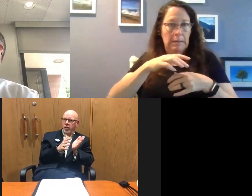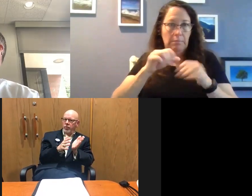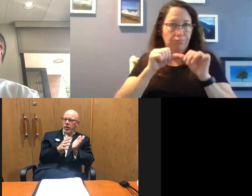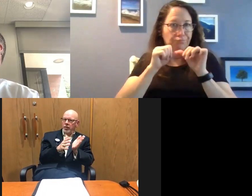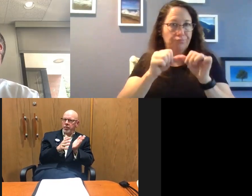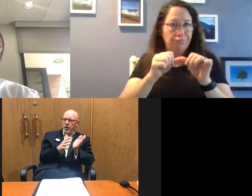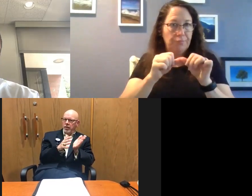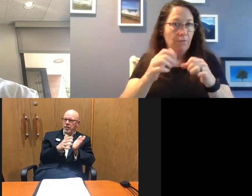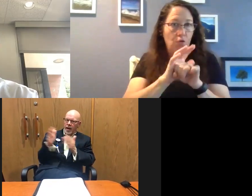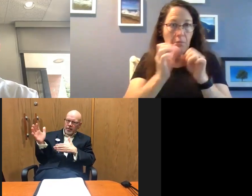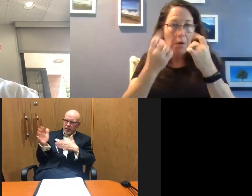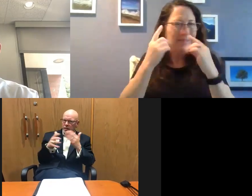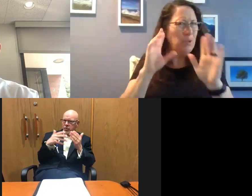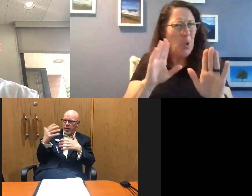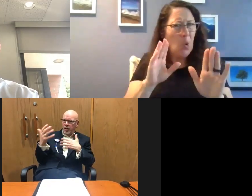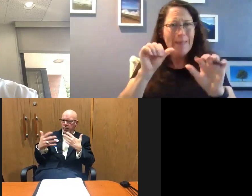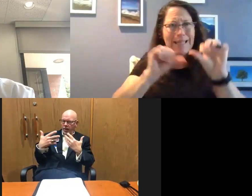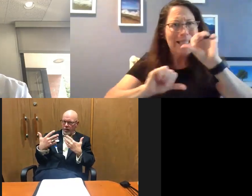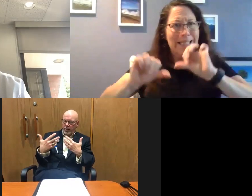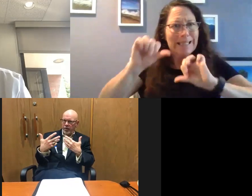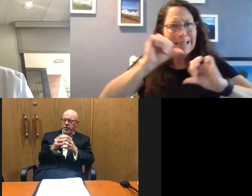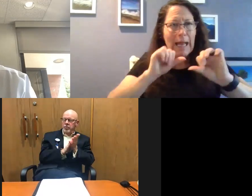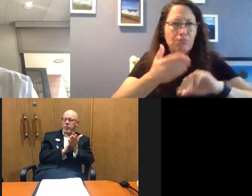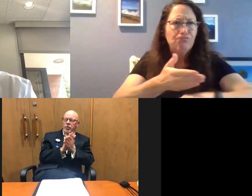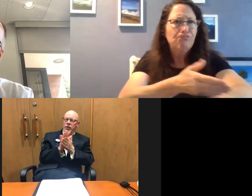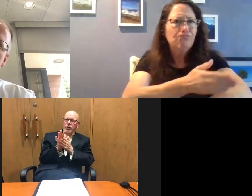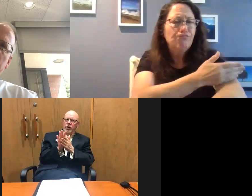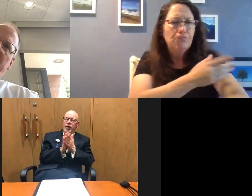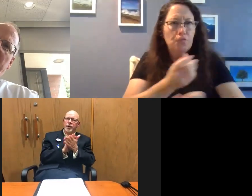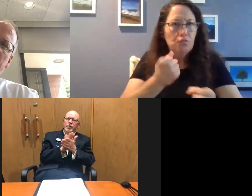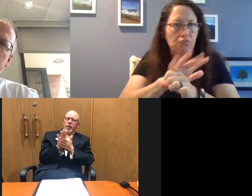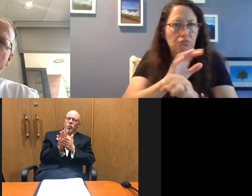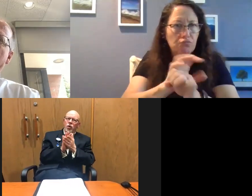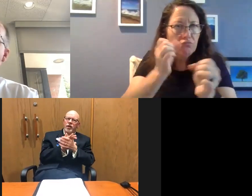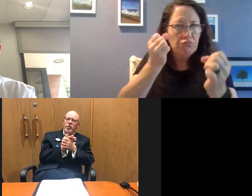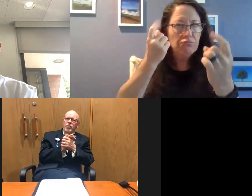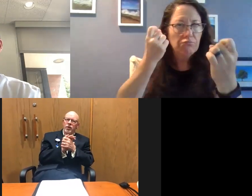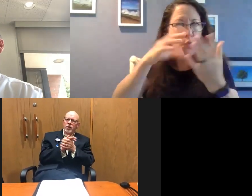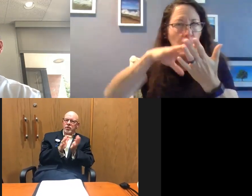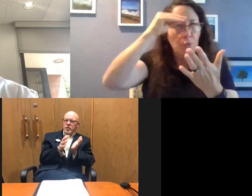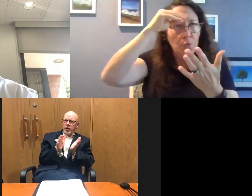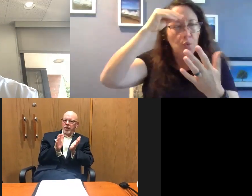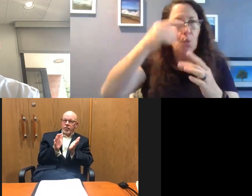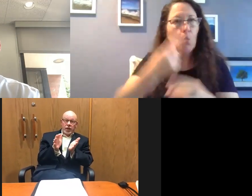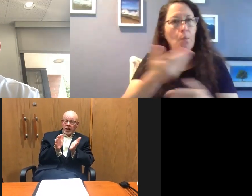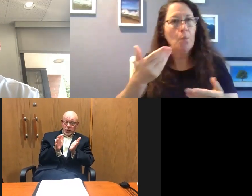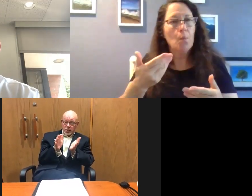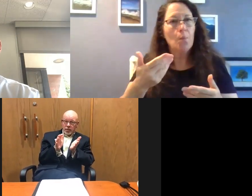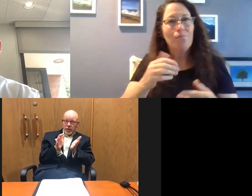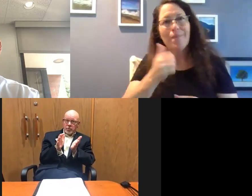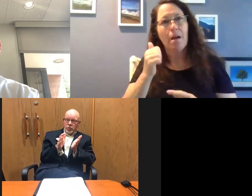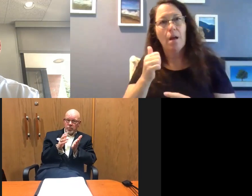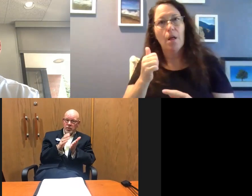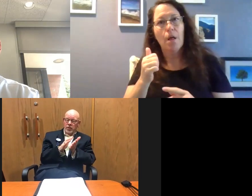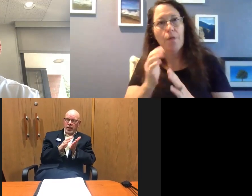COVID. keep, the science keeps getting better and better in terms of what we've learned. One thing we've learned is there's some other efficacious